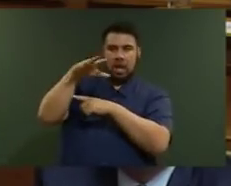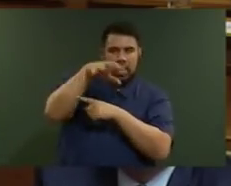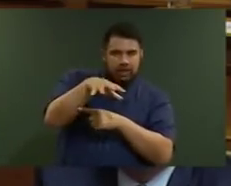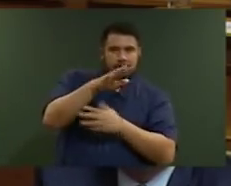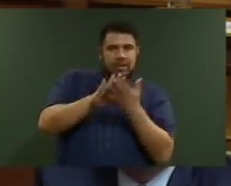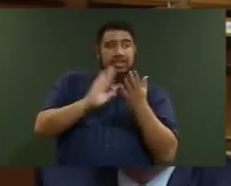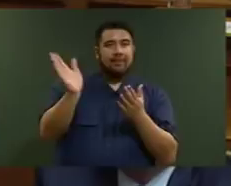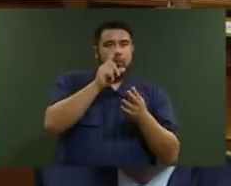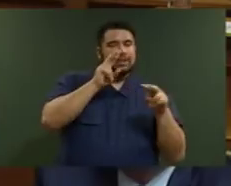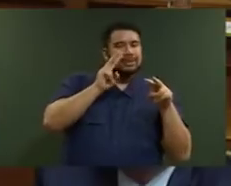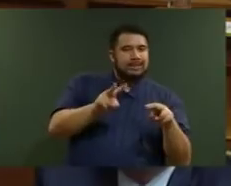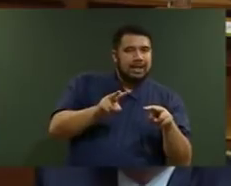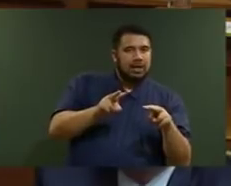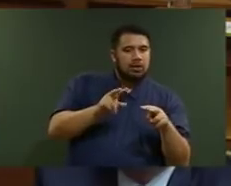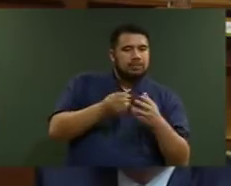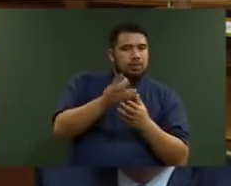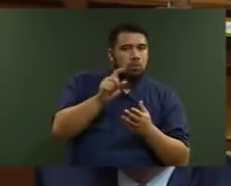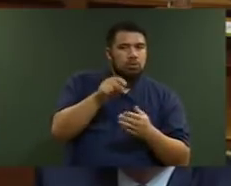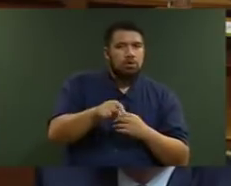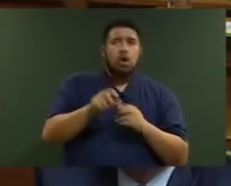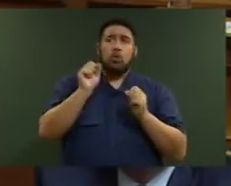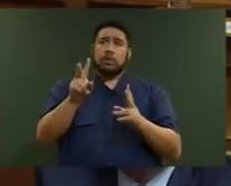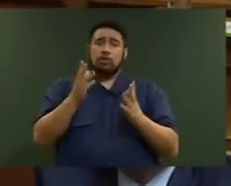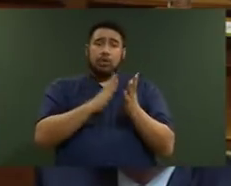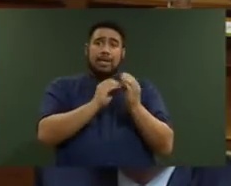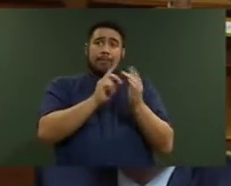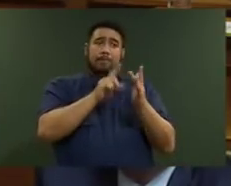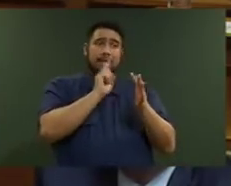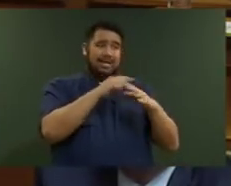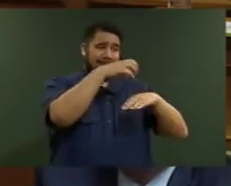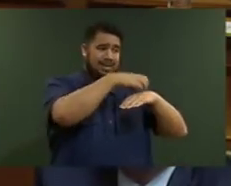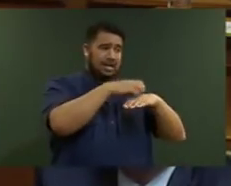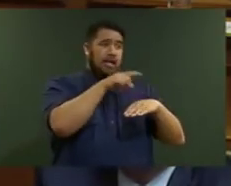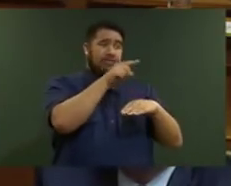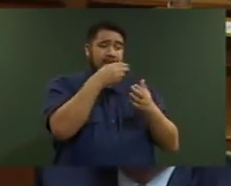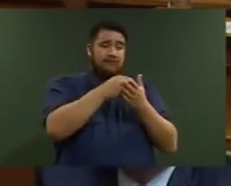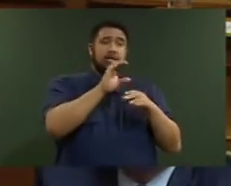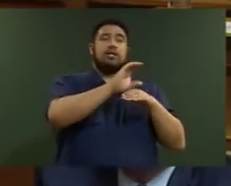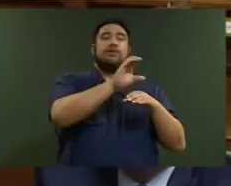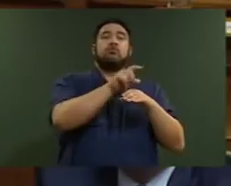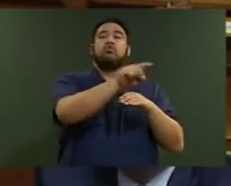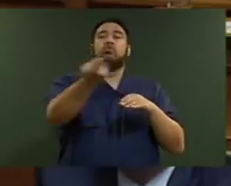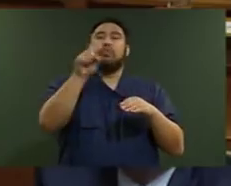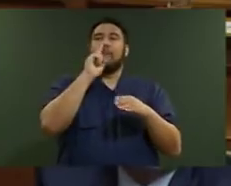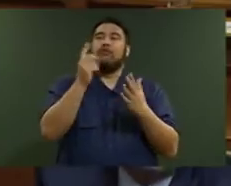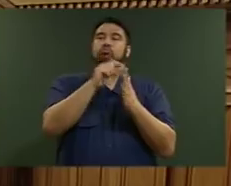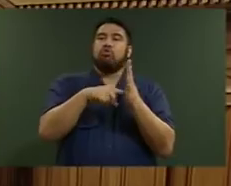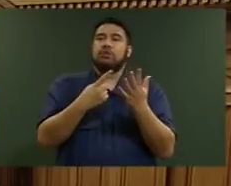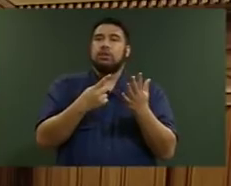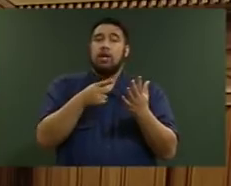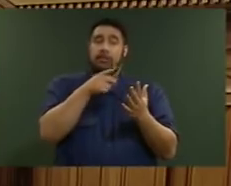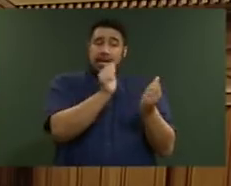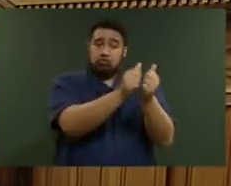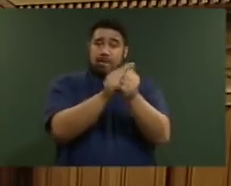at MBIE to release any funding agreements between MBIE and the recipients of funds for the projects announced so far? The